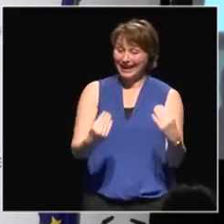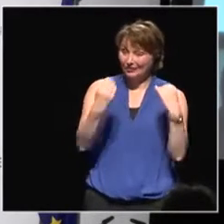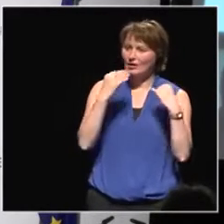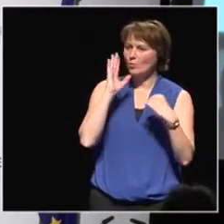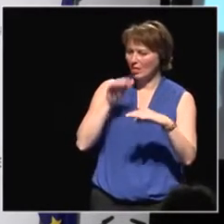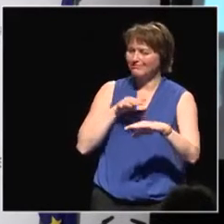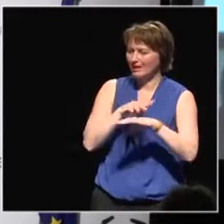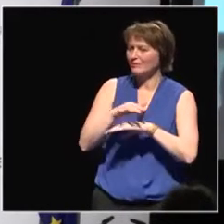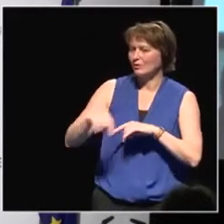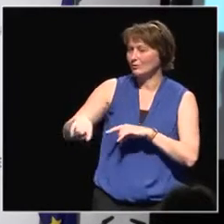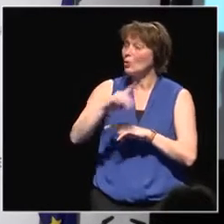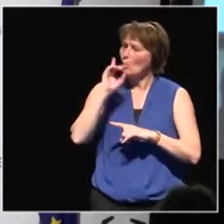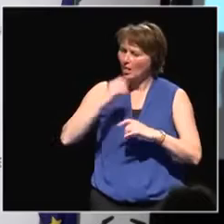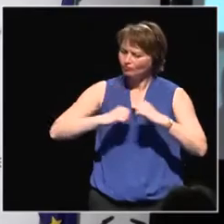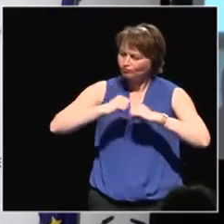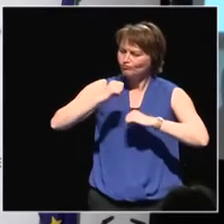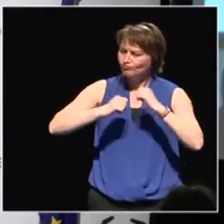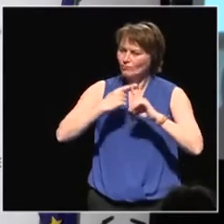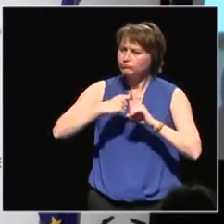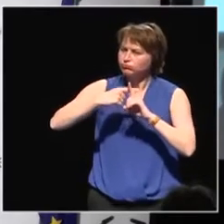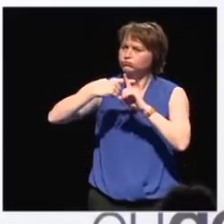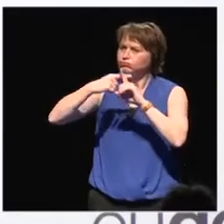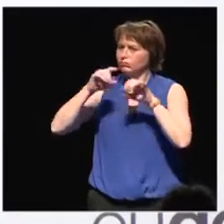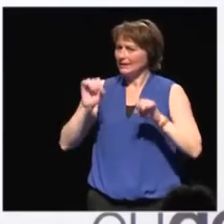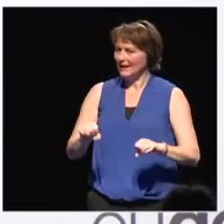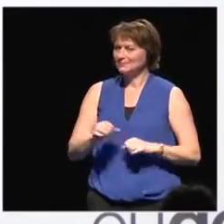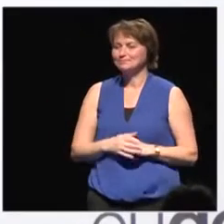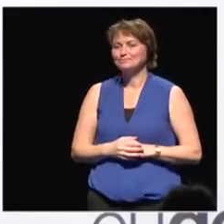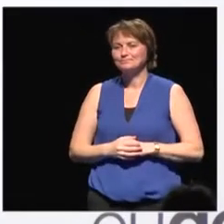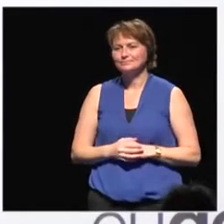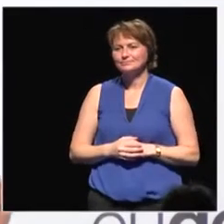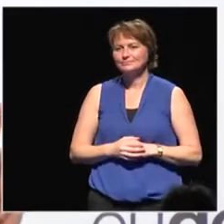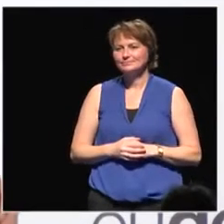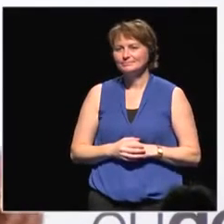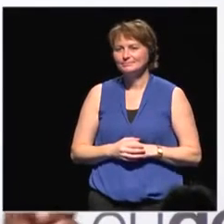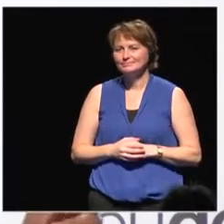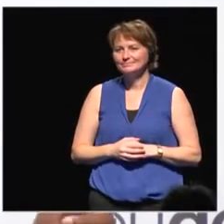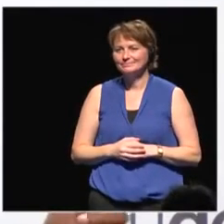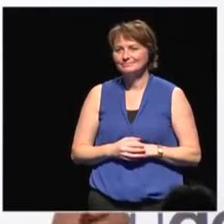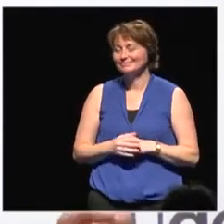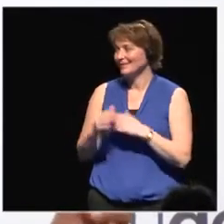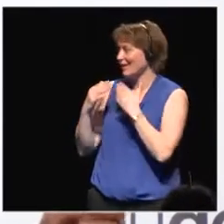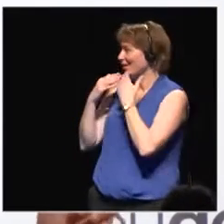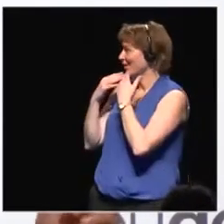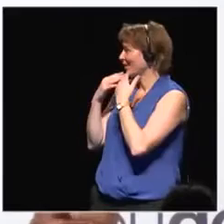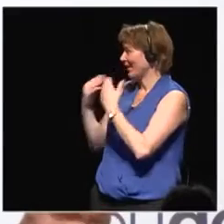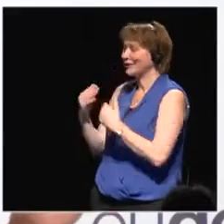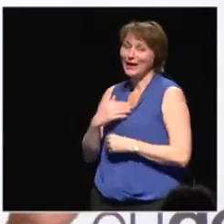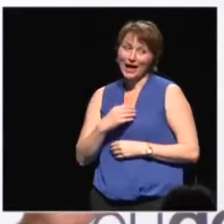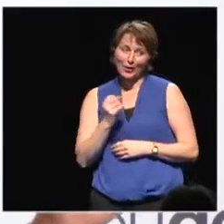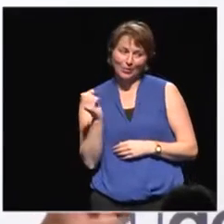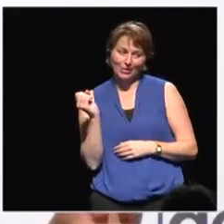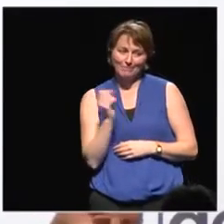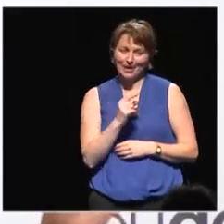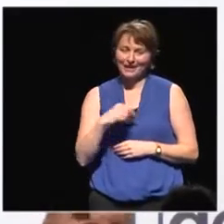in a constructive and positive manner. Thank you. I'm going to throw a curve ball to you and say